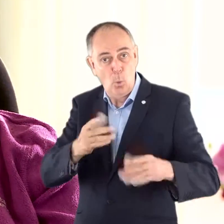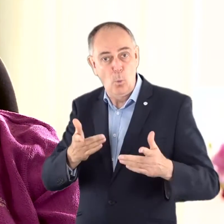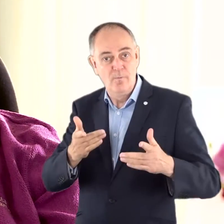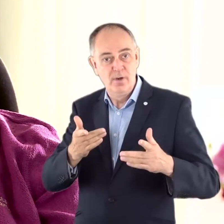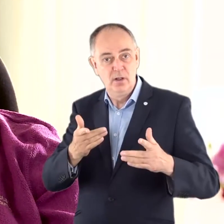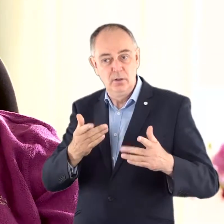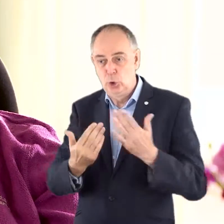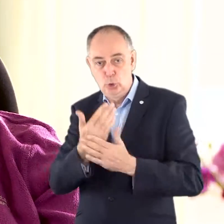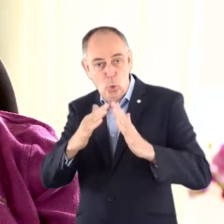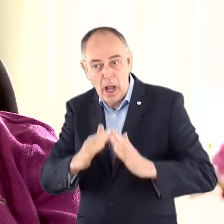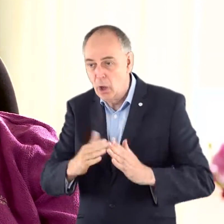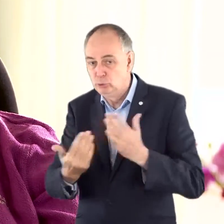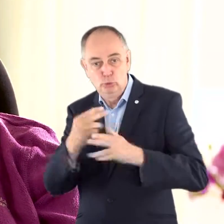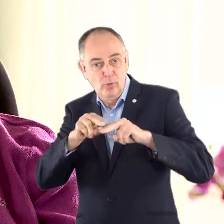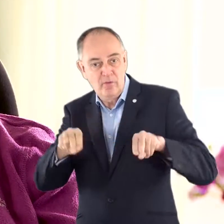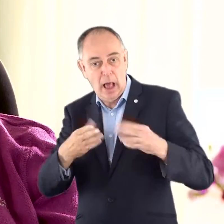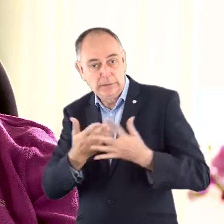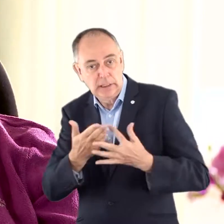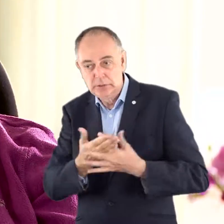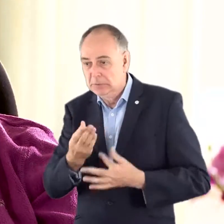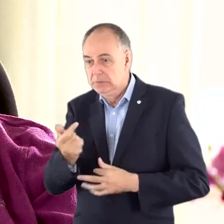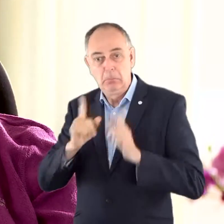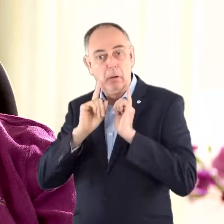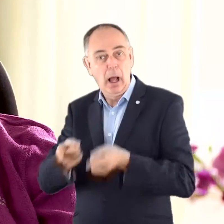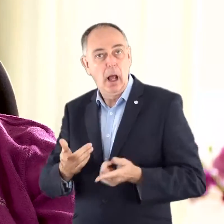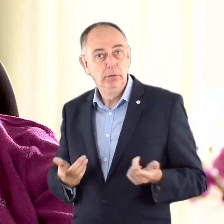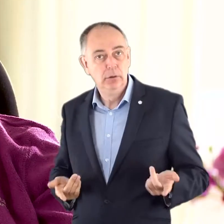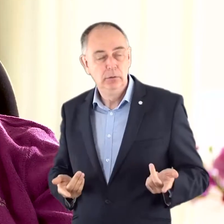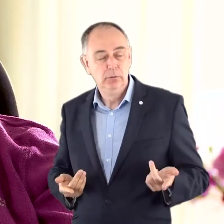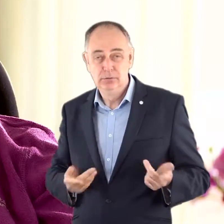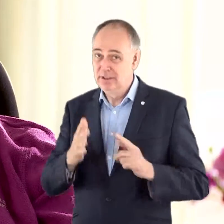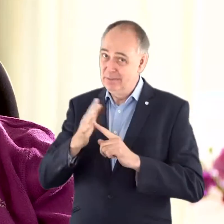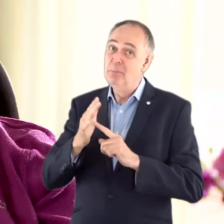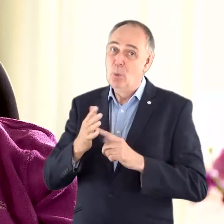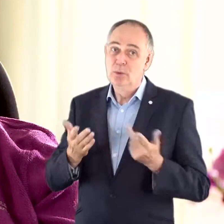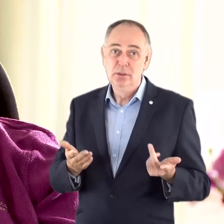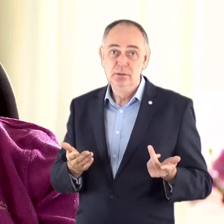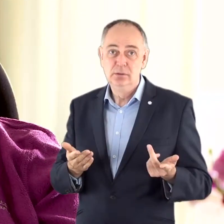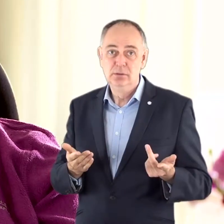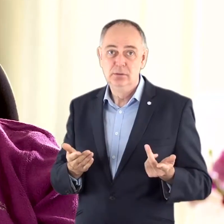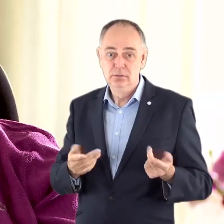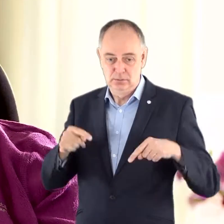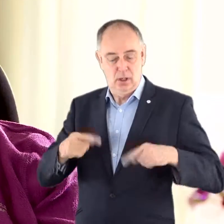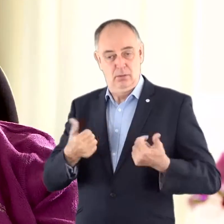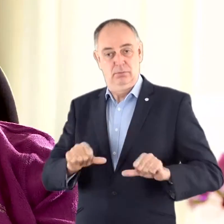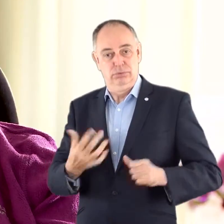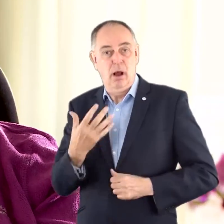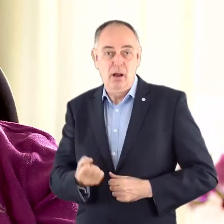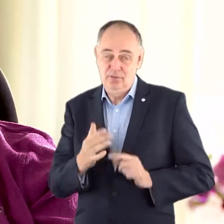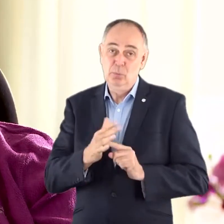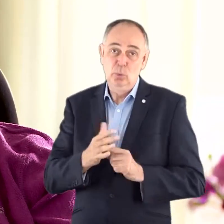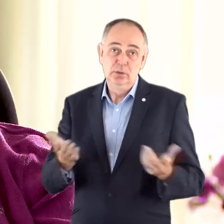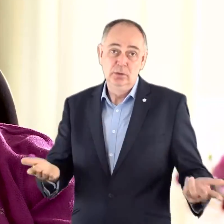to. So it's very important that this ethical housing debate